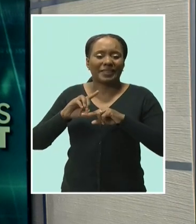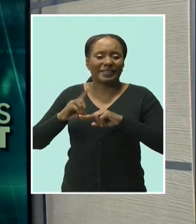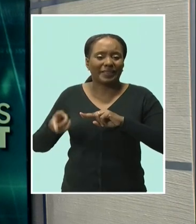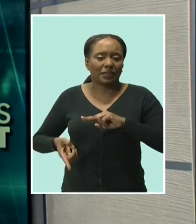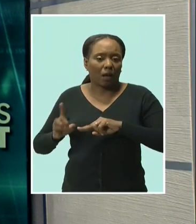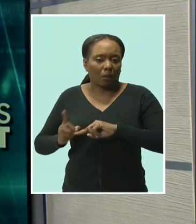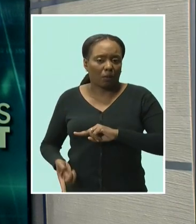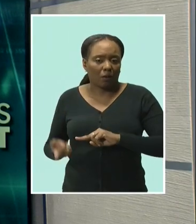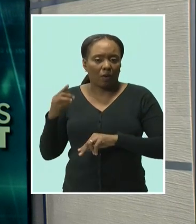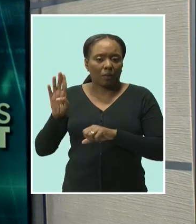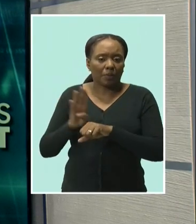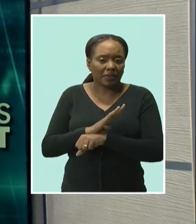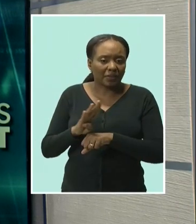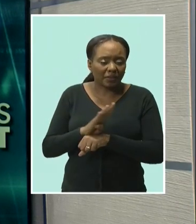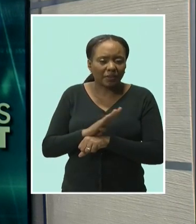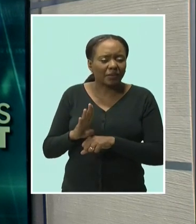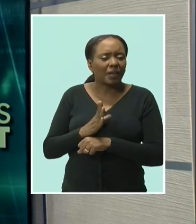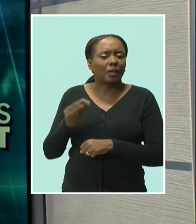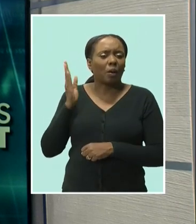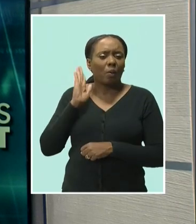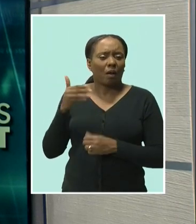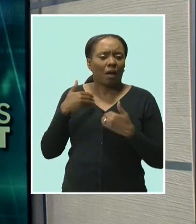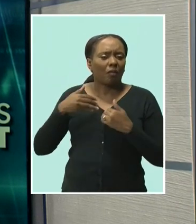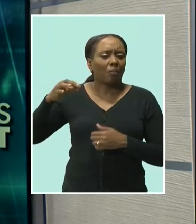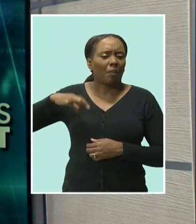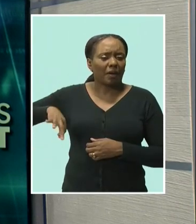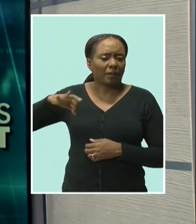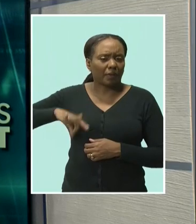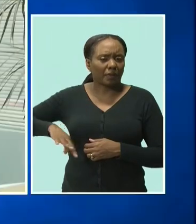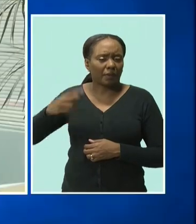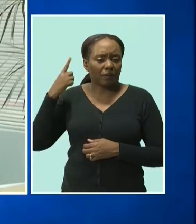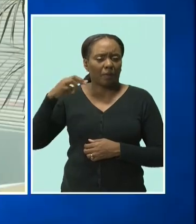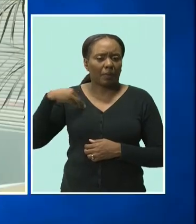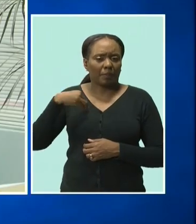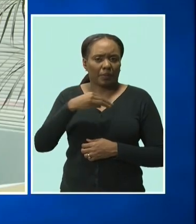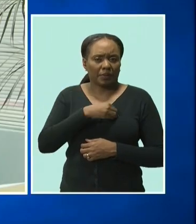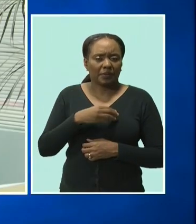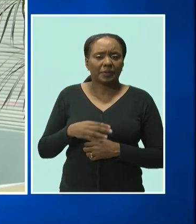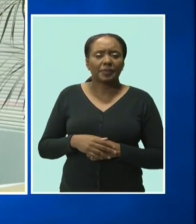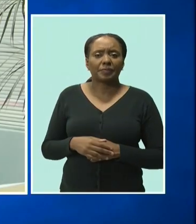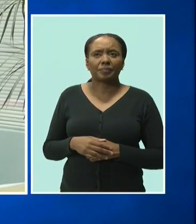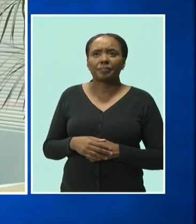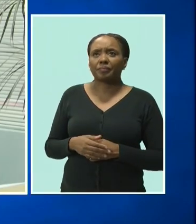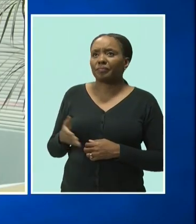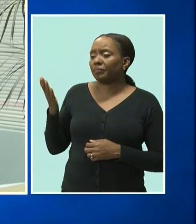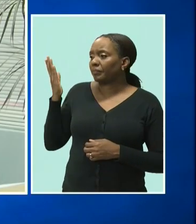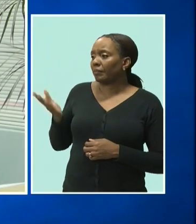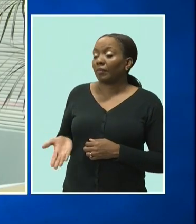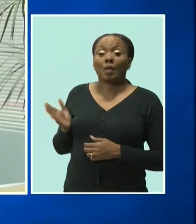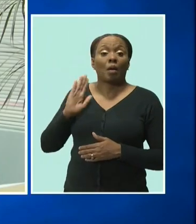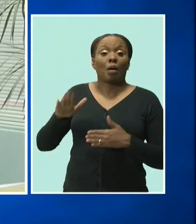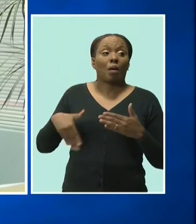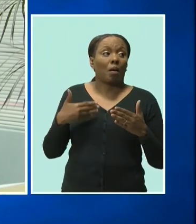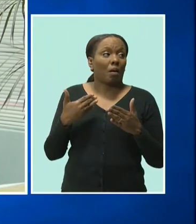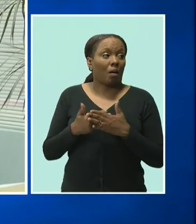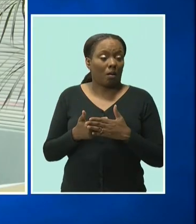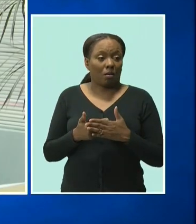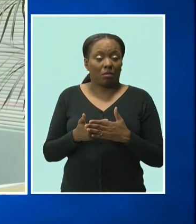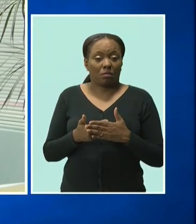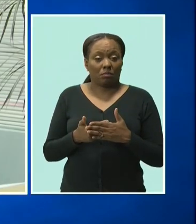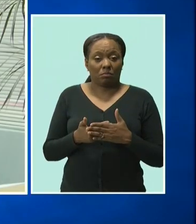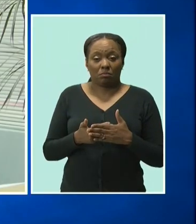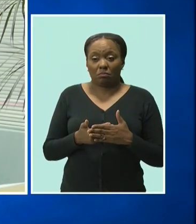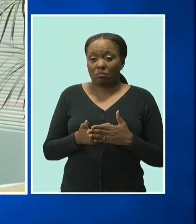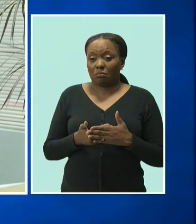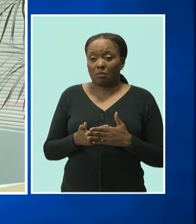with businesses is already in the works for credit union members. All transactions done at our ATMs are free.